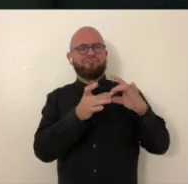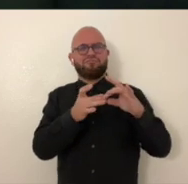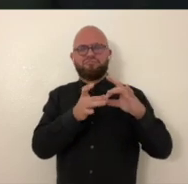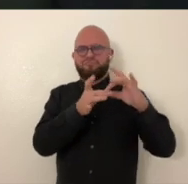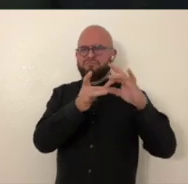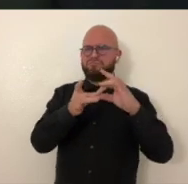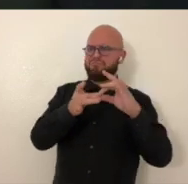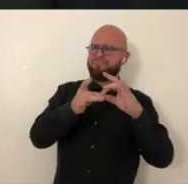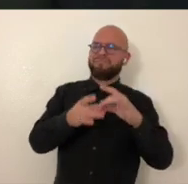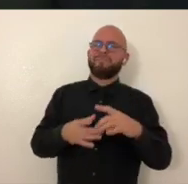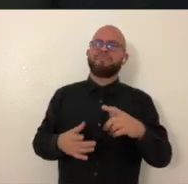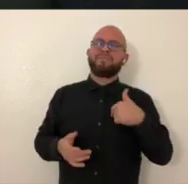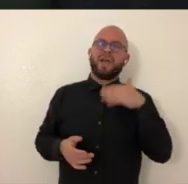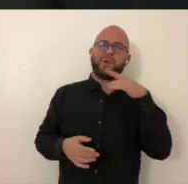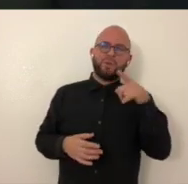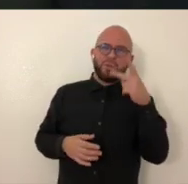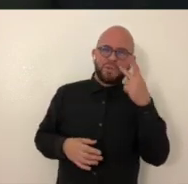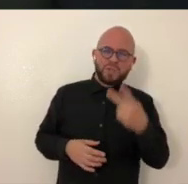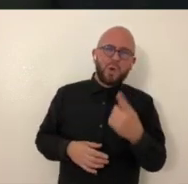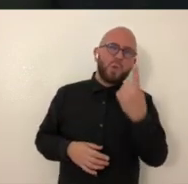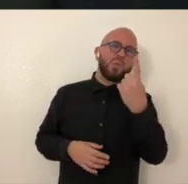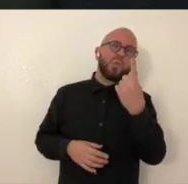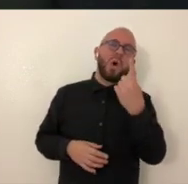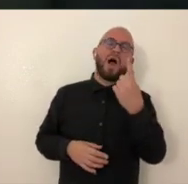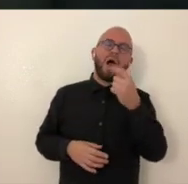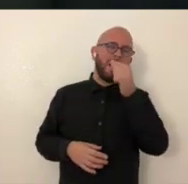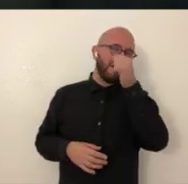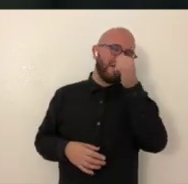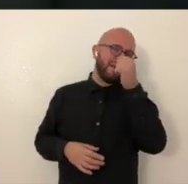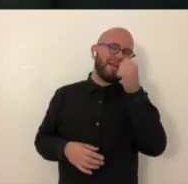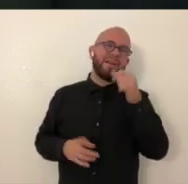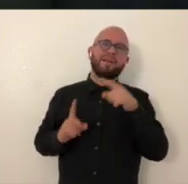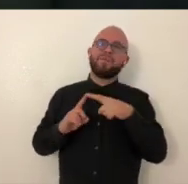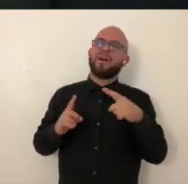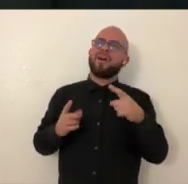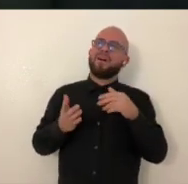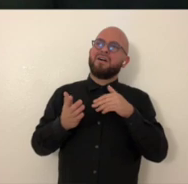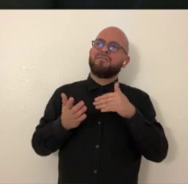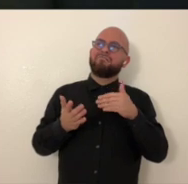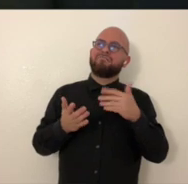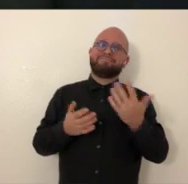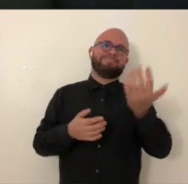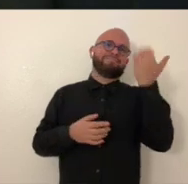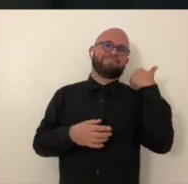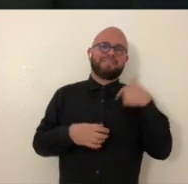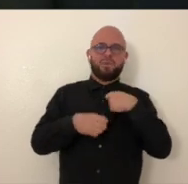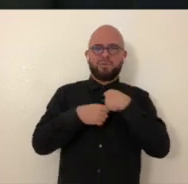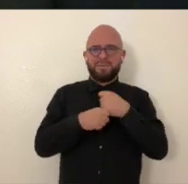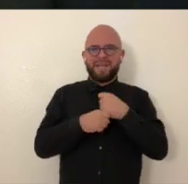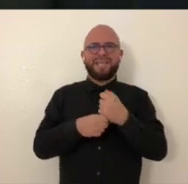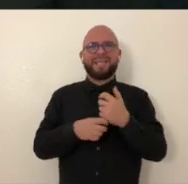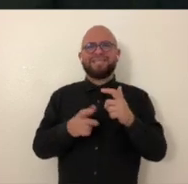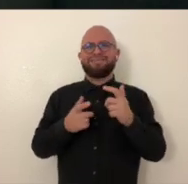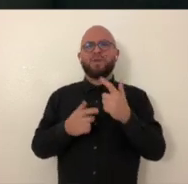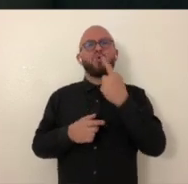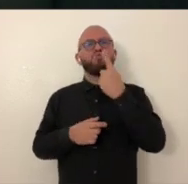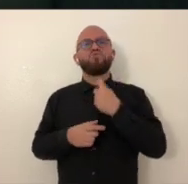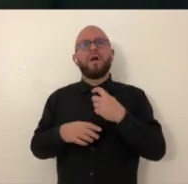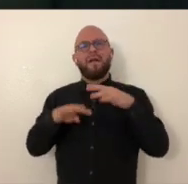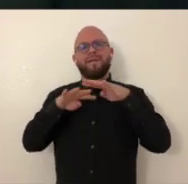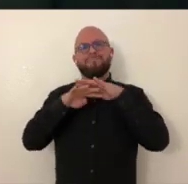is similar. Like for a while you saw the one piece, but for a while it was making a lot of these kind of